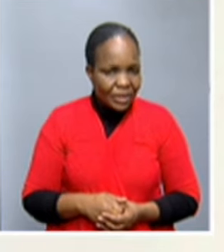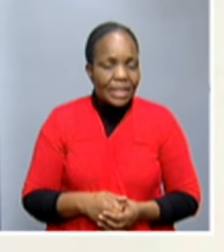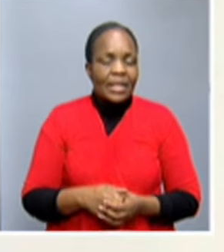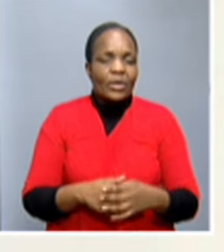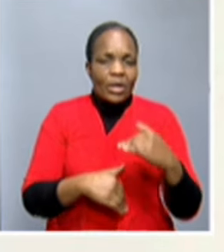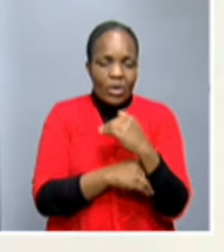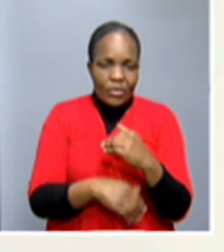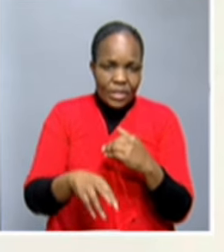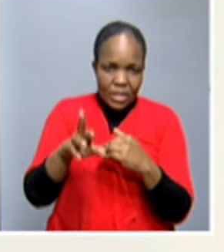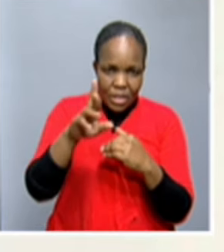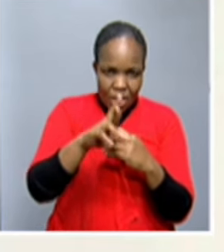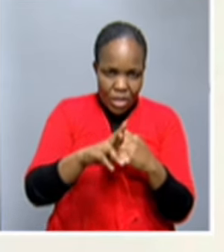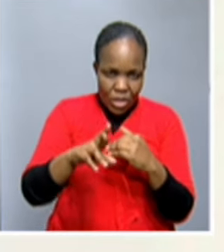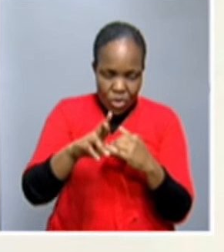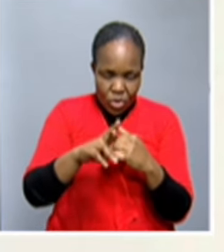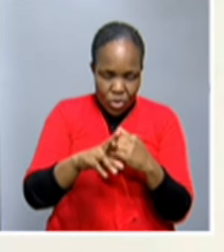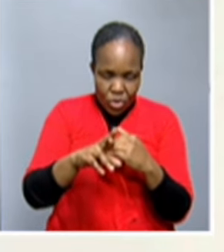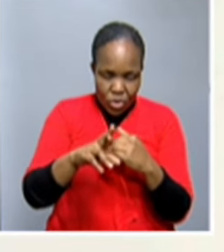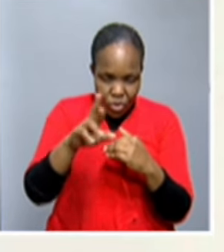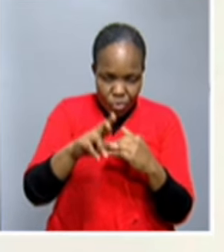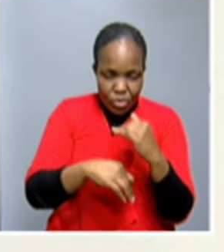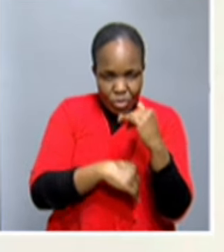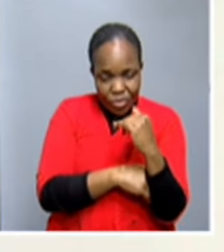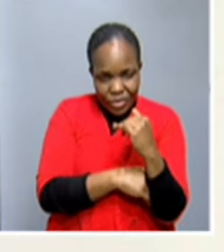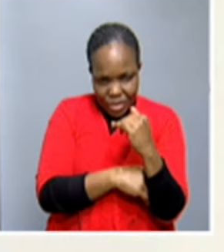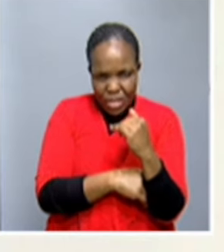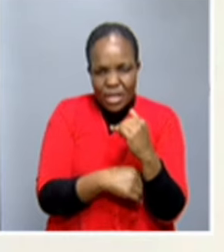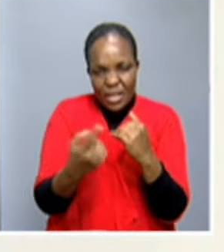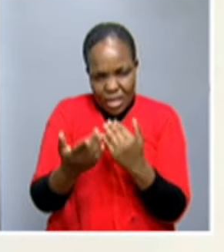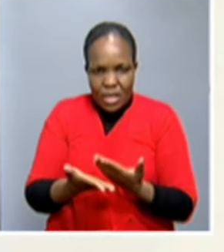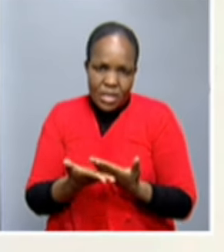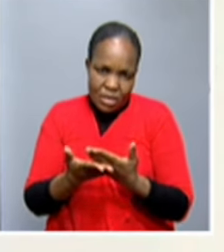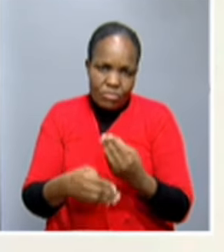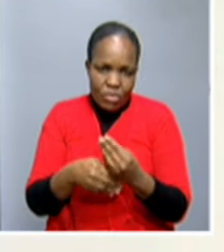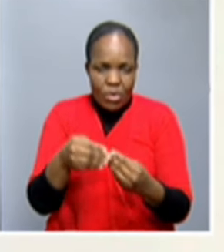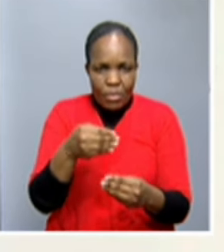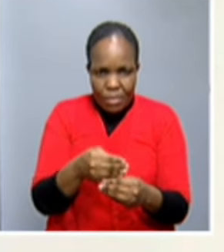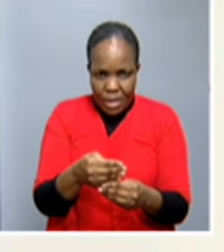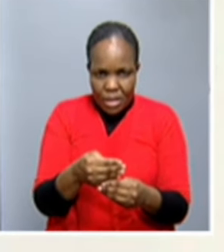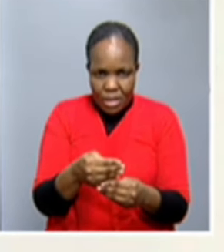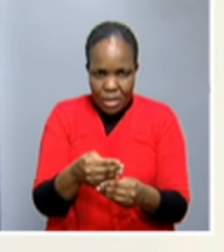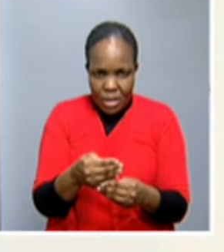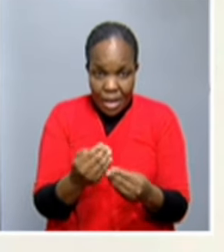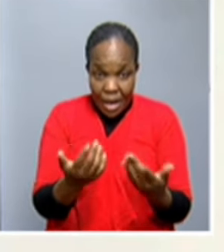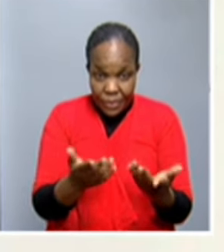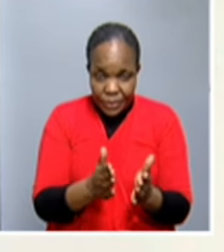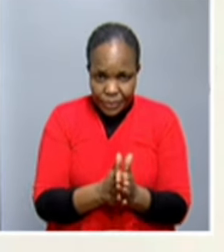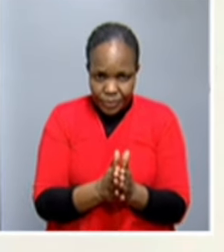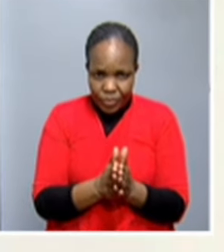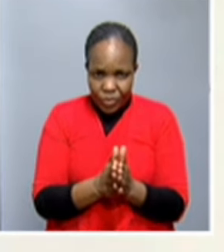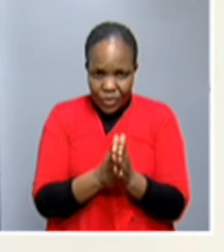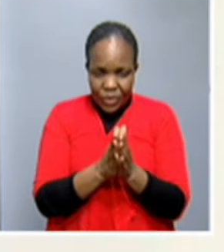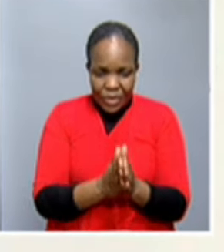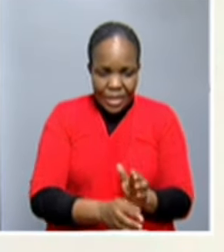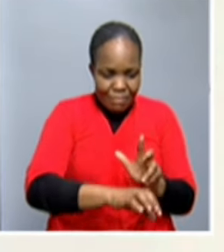contributed on their mass registration due that the regional councillors